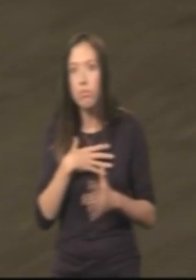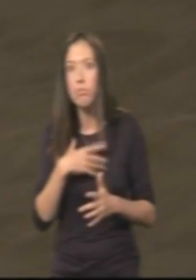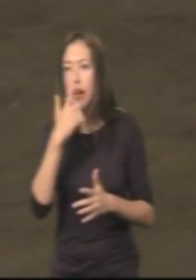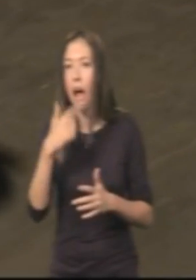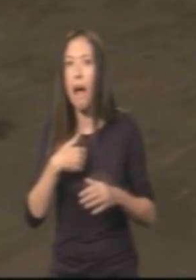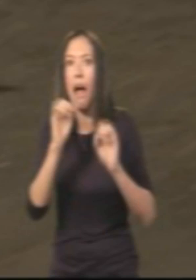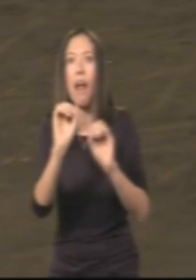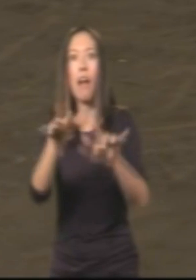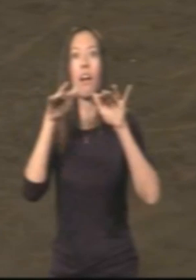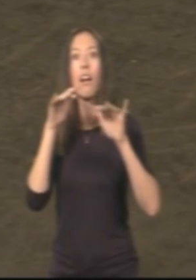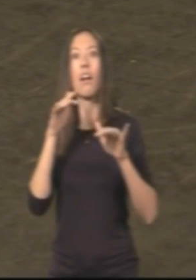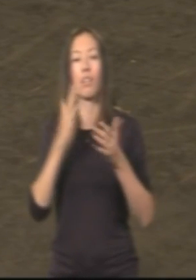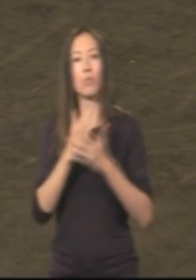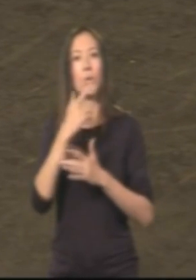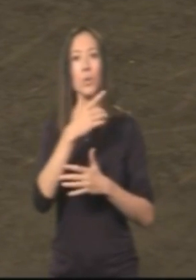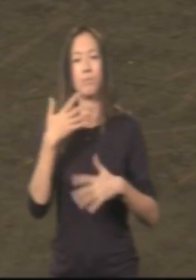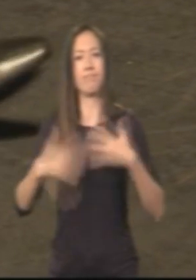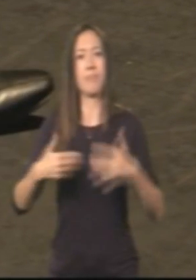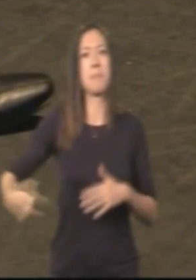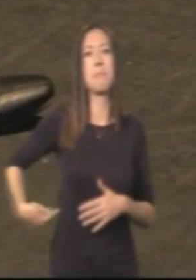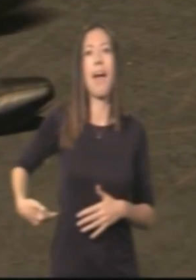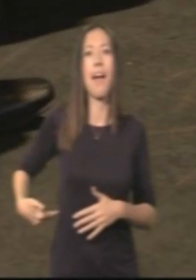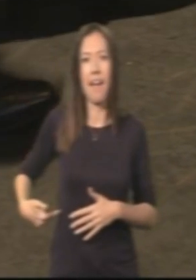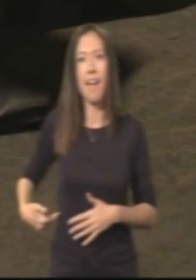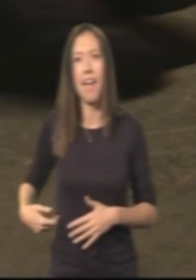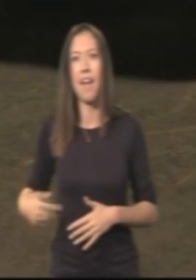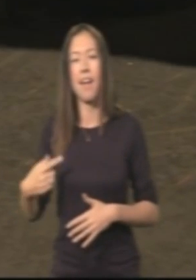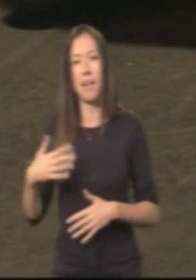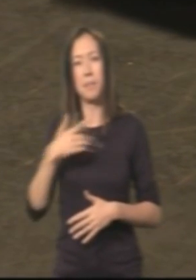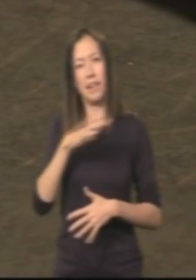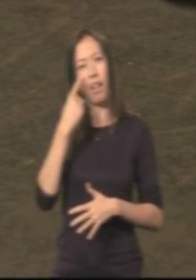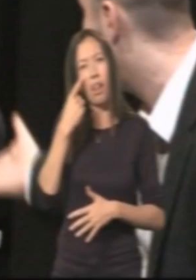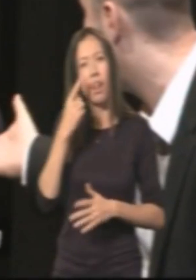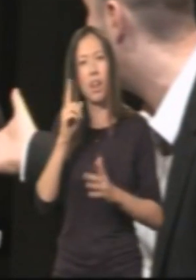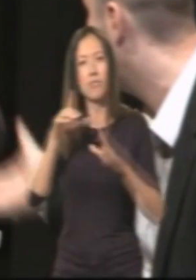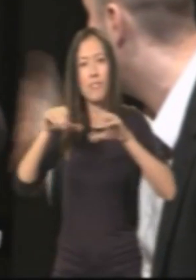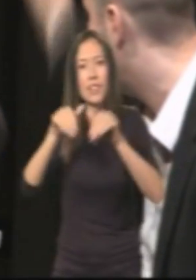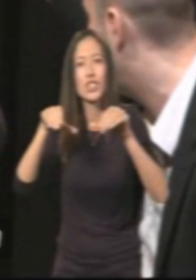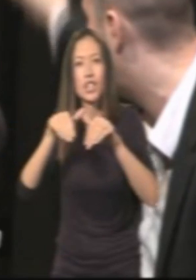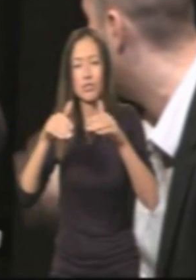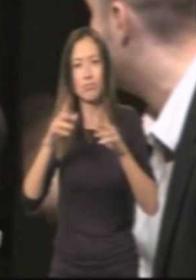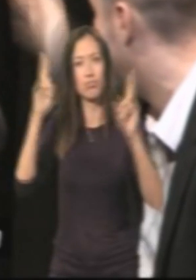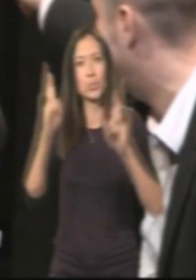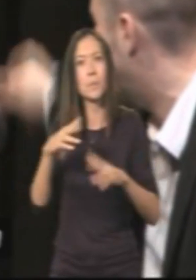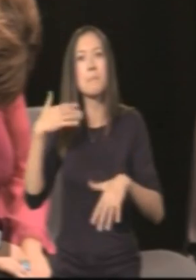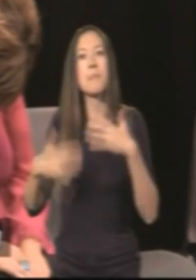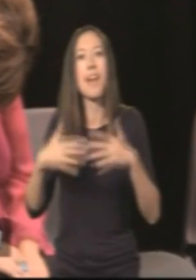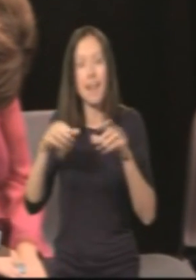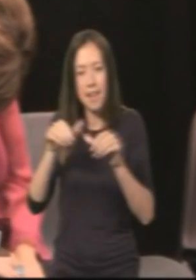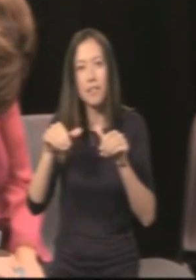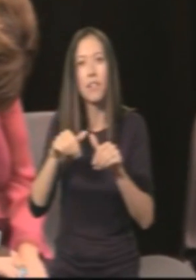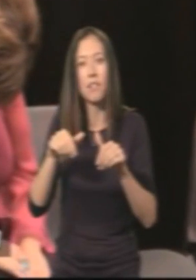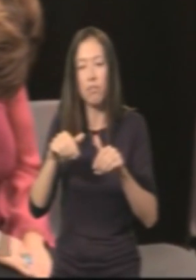George discovered he could do hypnosis after suffering an injury to his back. He was experimenting with reflexology as a way